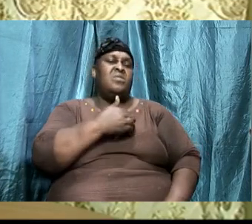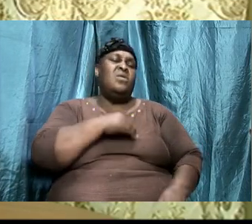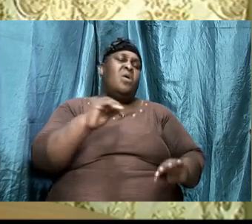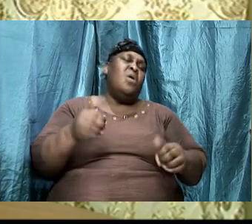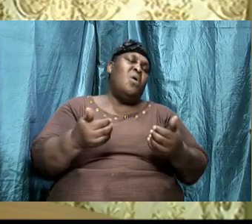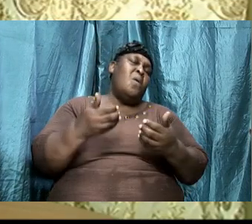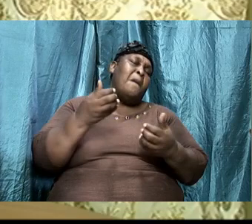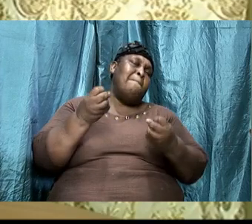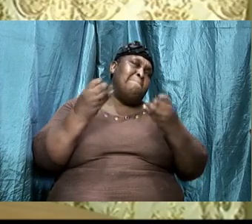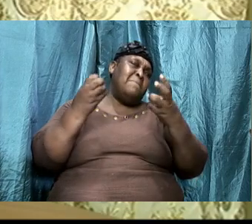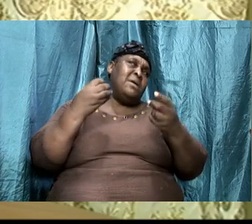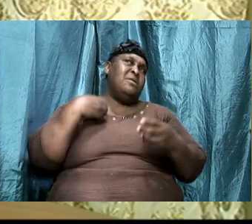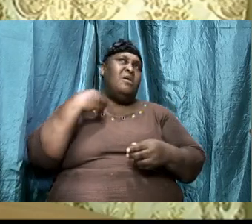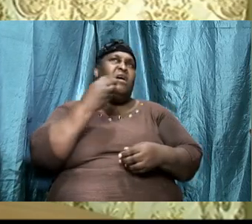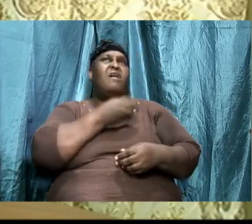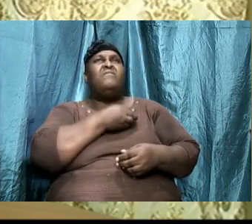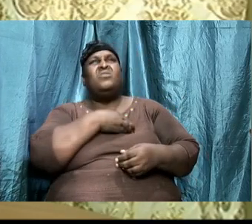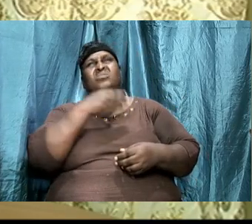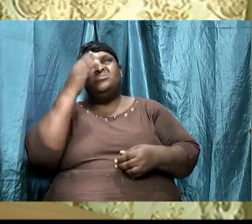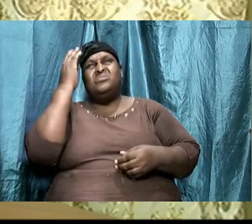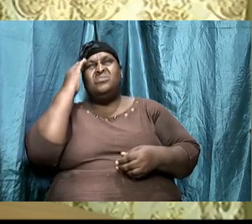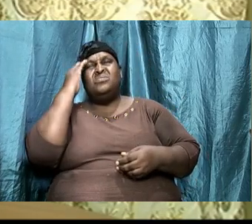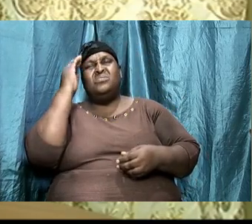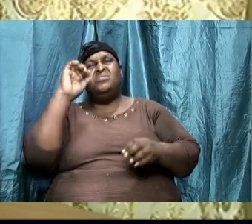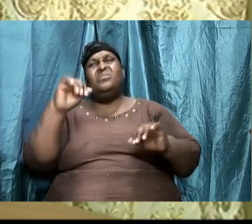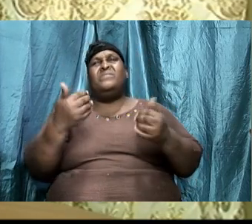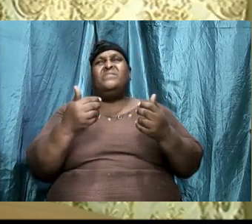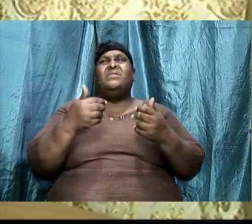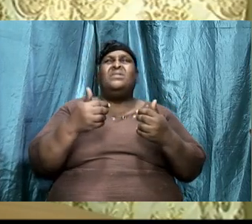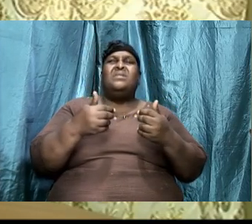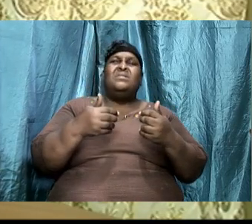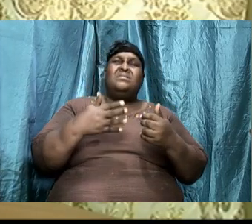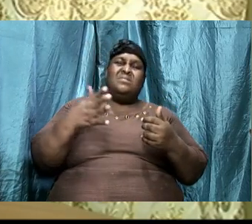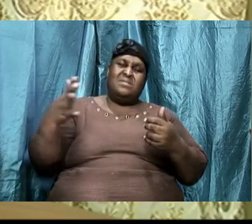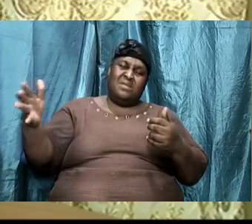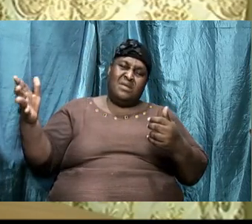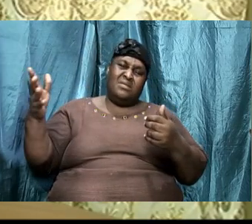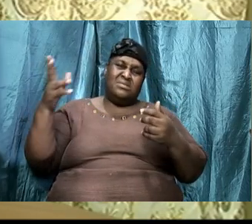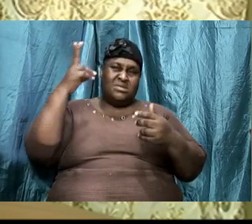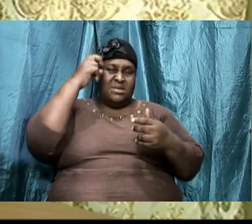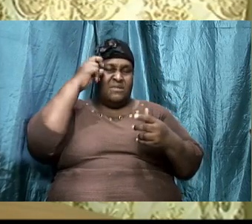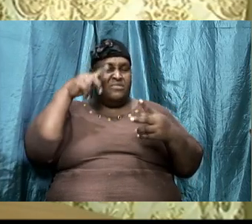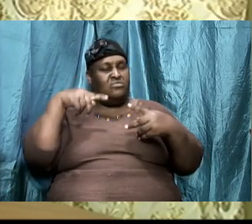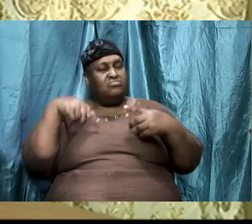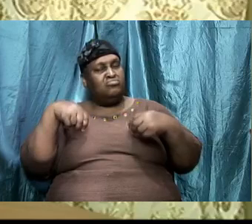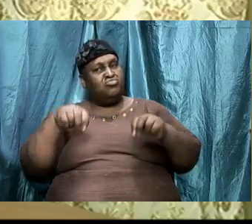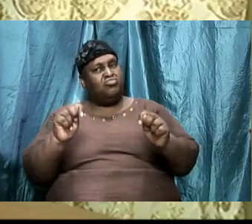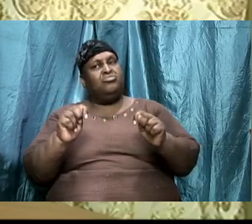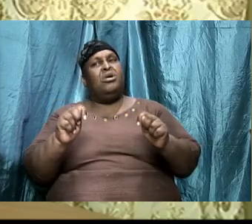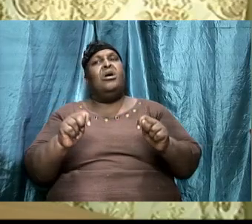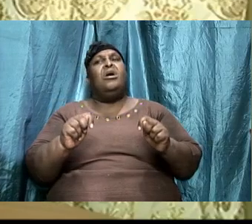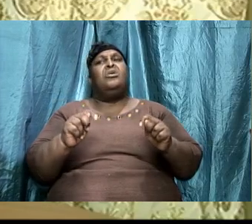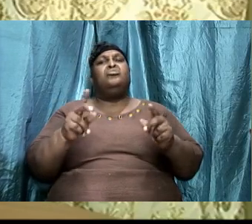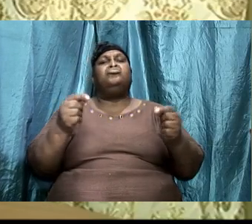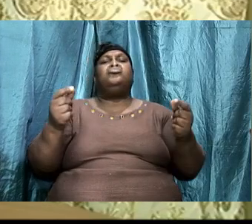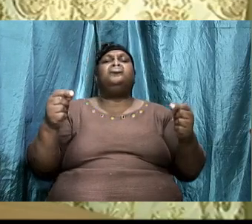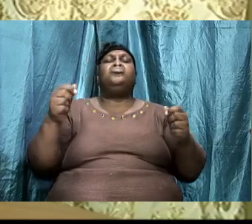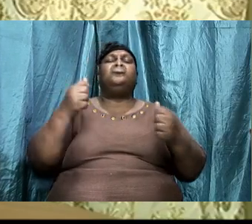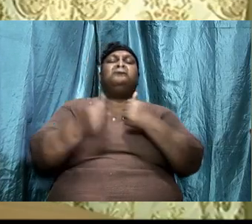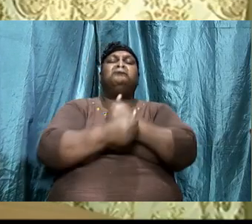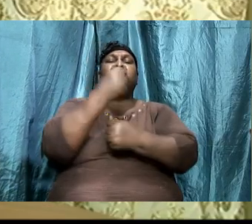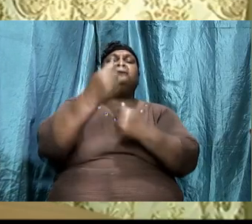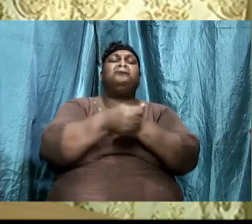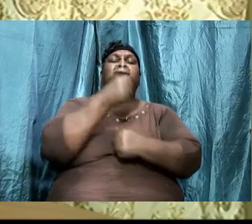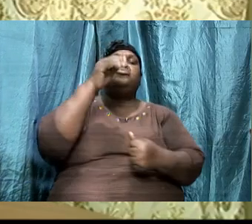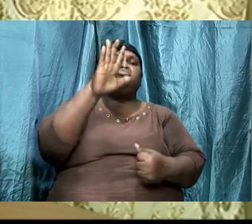us are aware of his devices, aware of the things that he's trying to do, even right now, to destroy your soul?